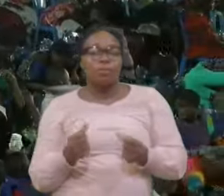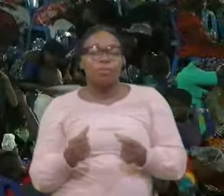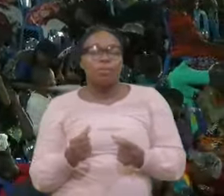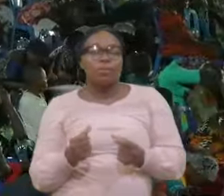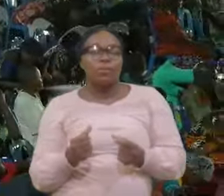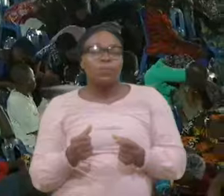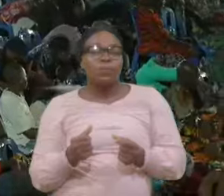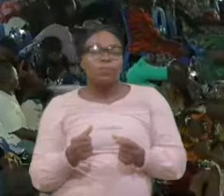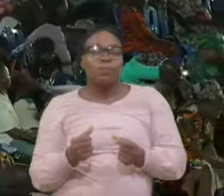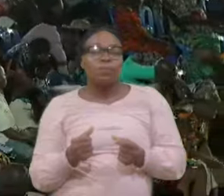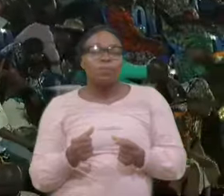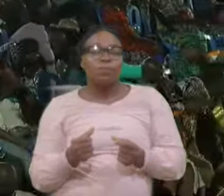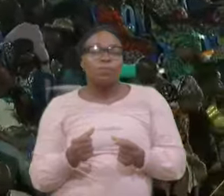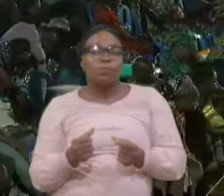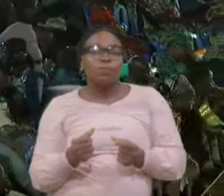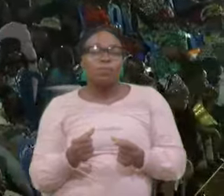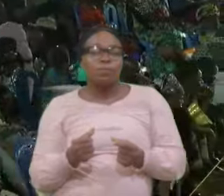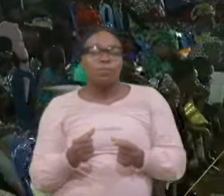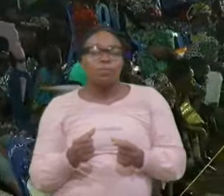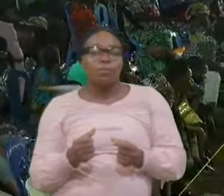Let Me See The Flags Again Flying